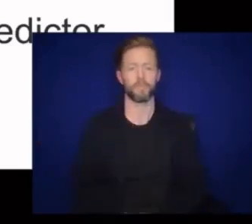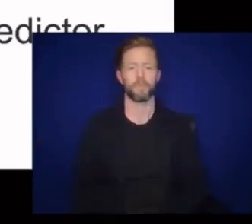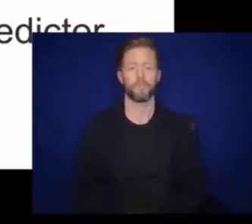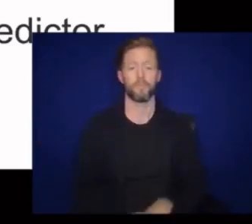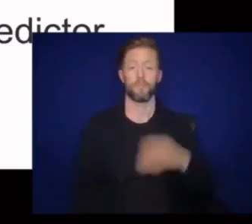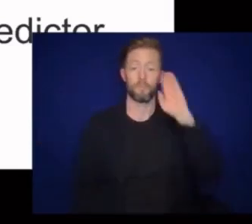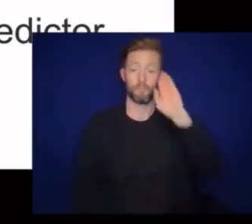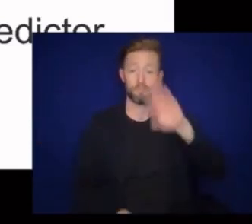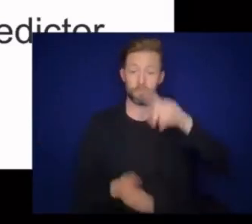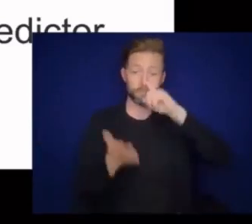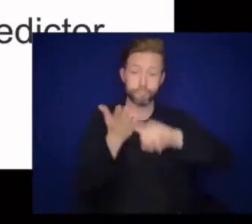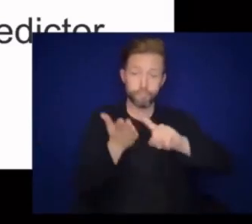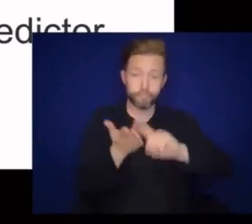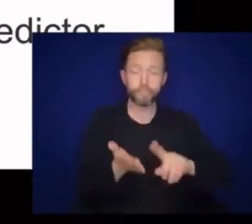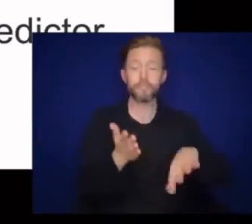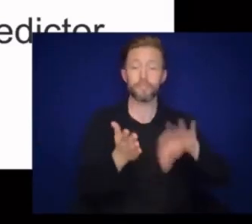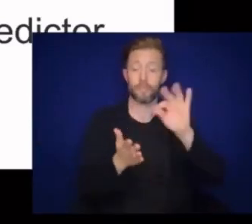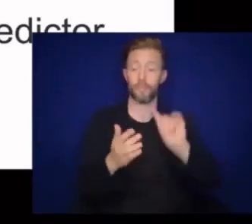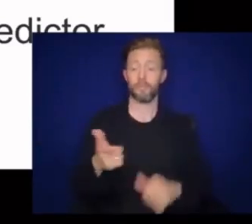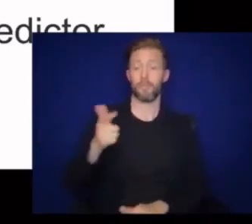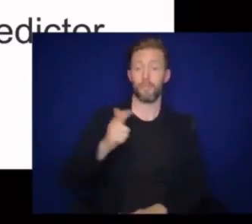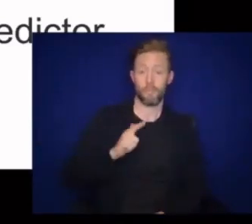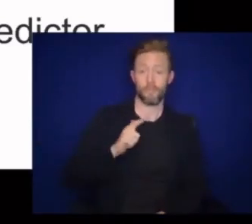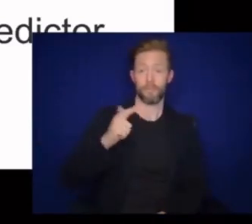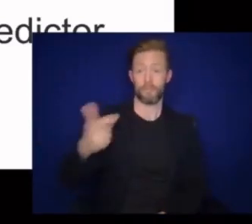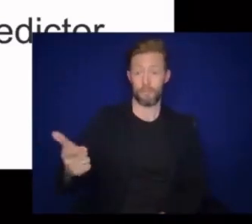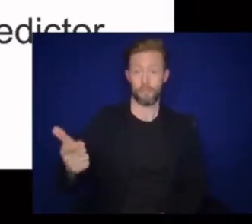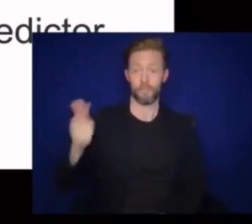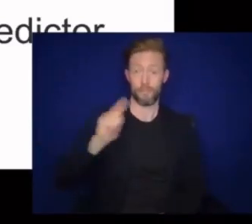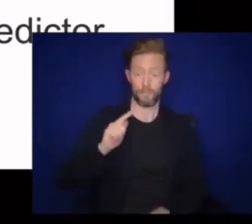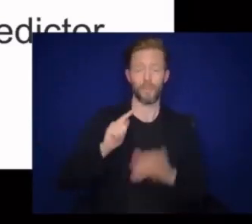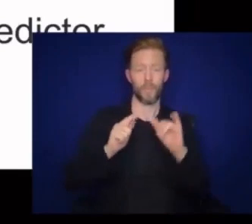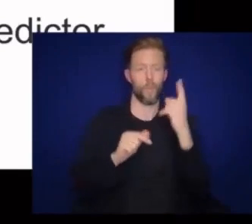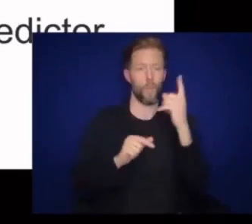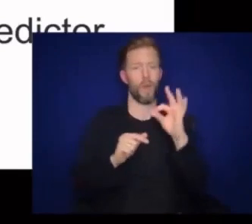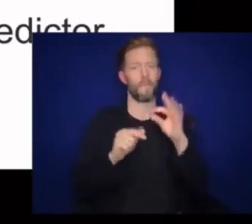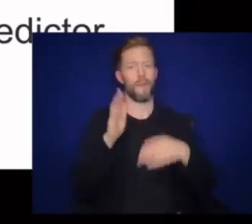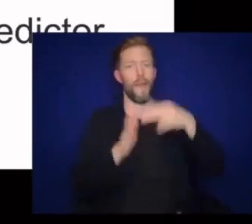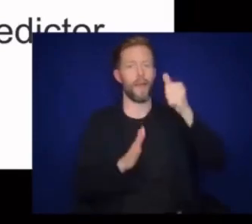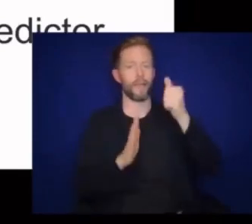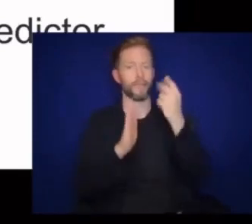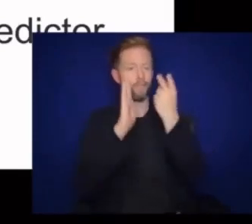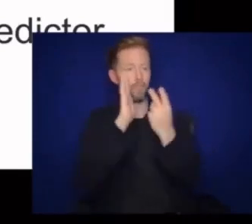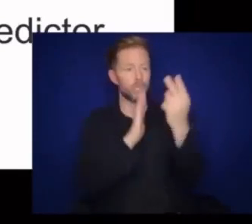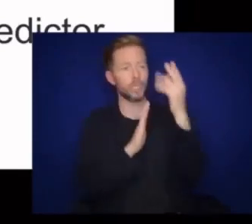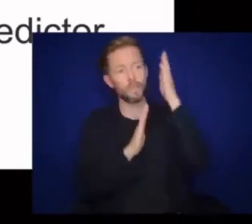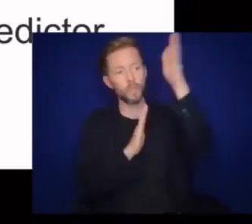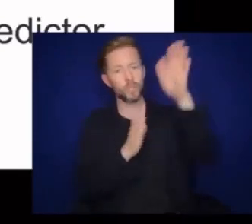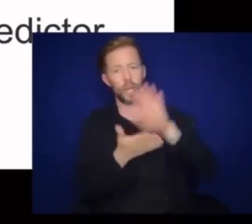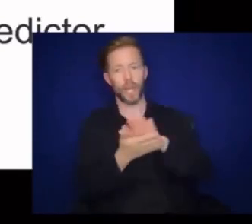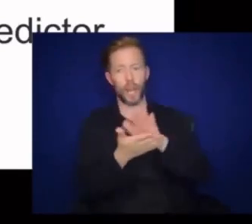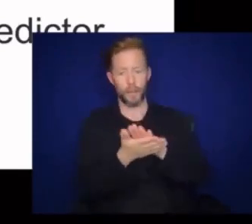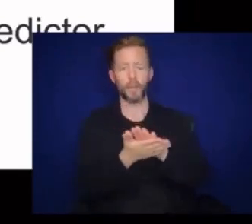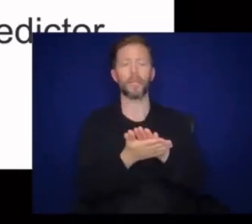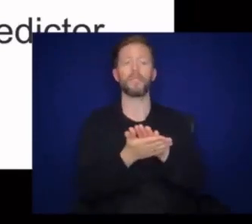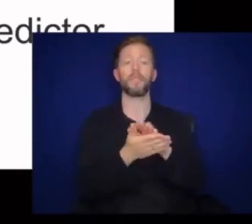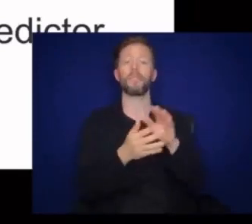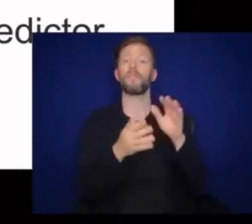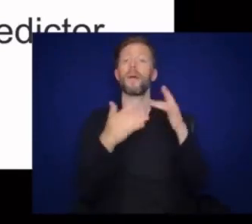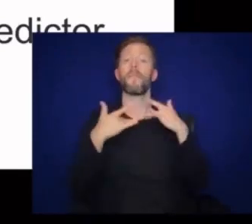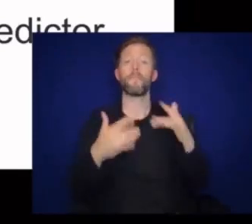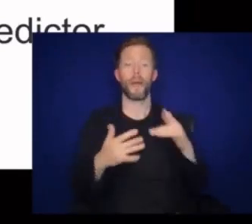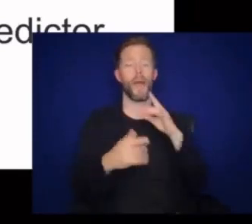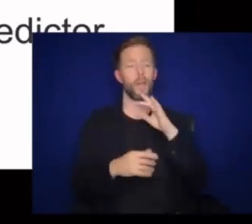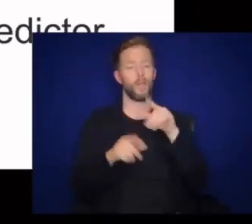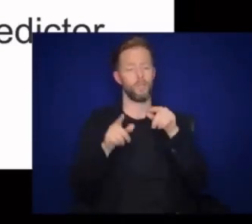It has been found that conversational turns, tell us, is one of the highest predictors of future academics, particularly